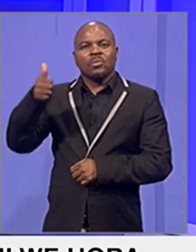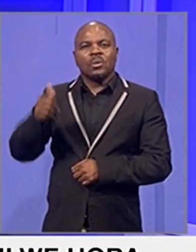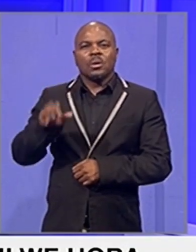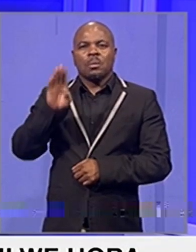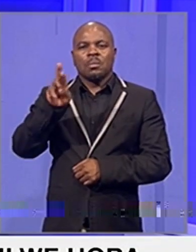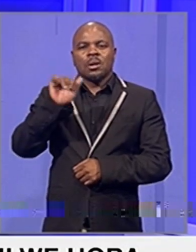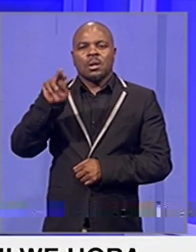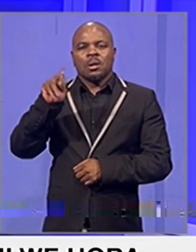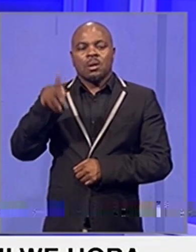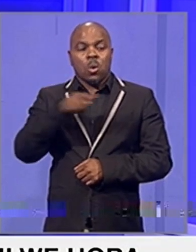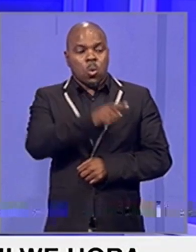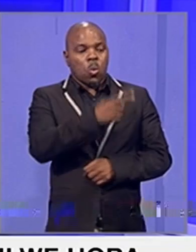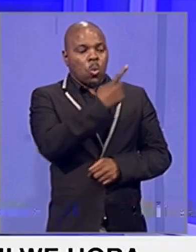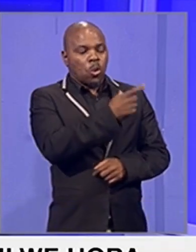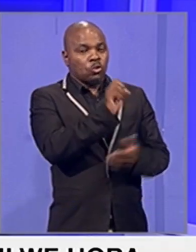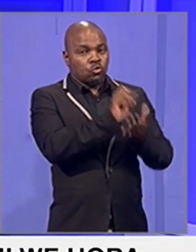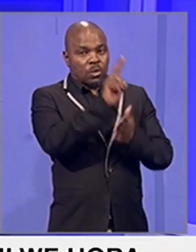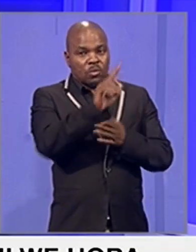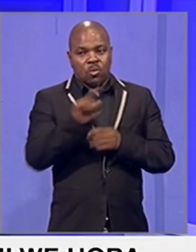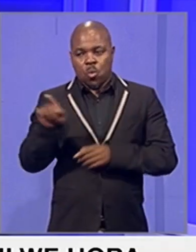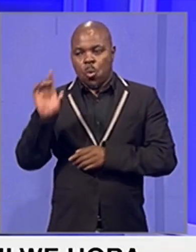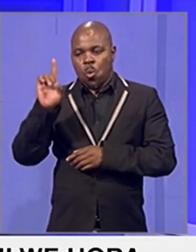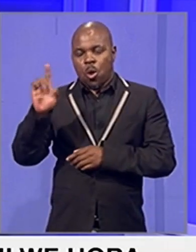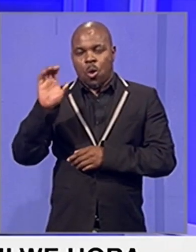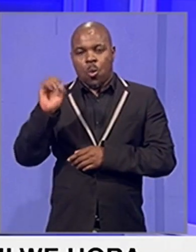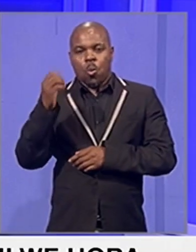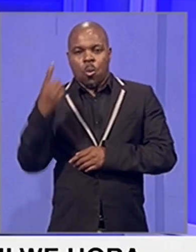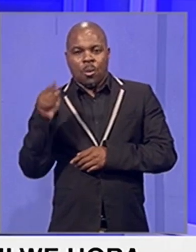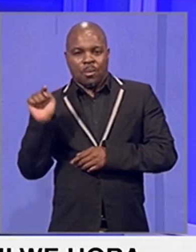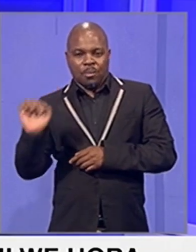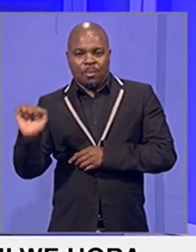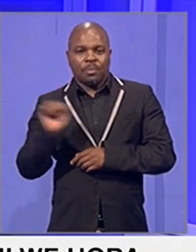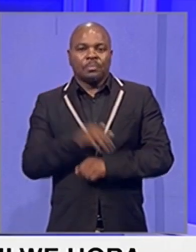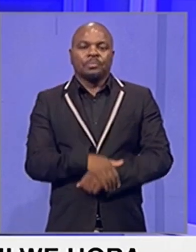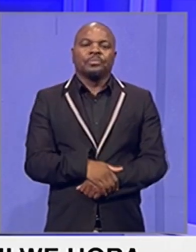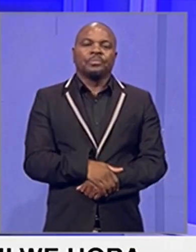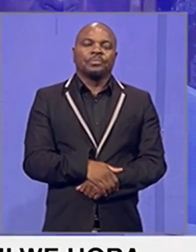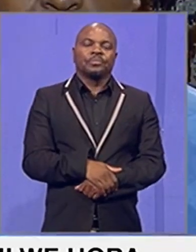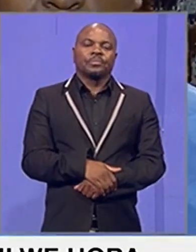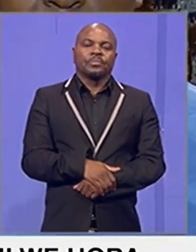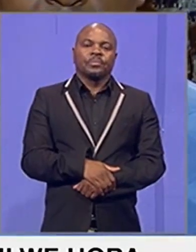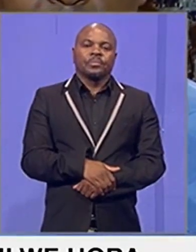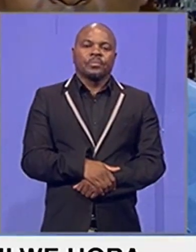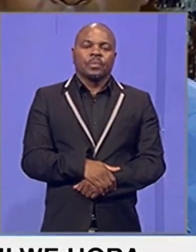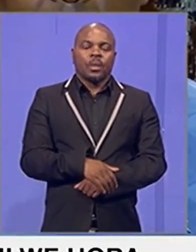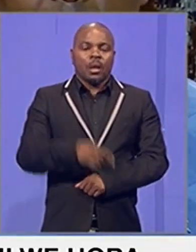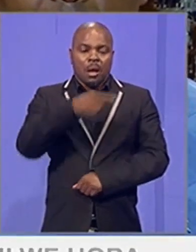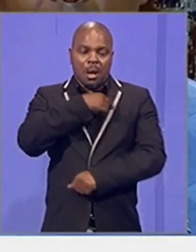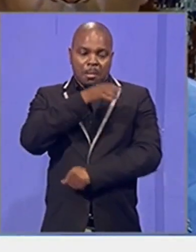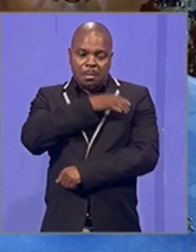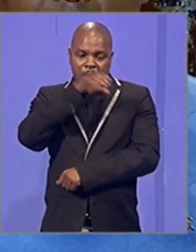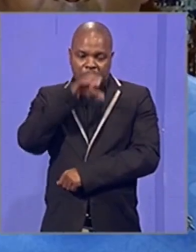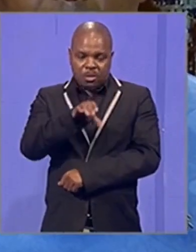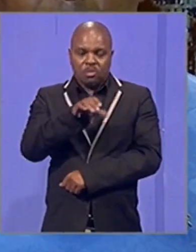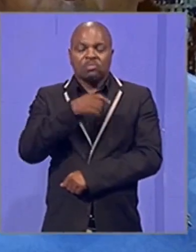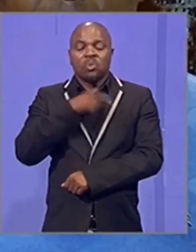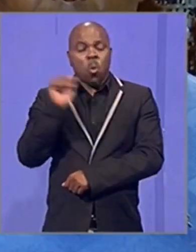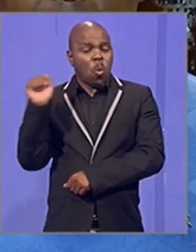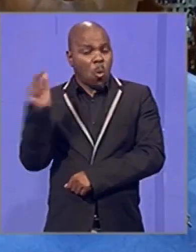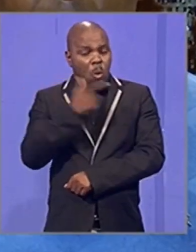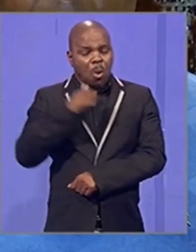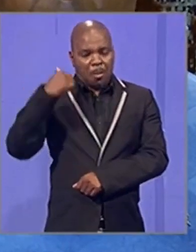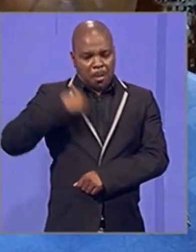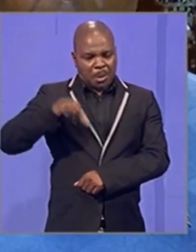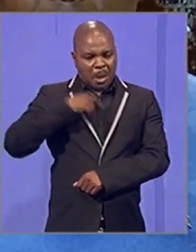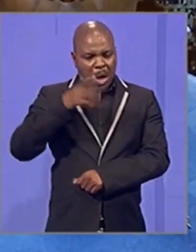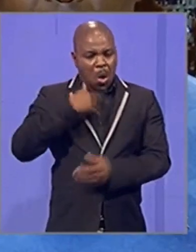We are given a mandate to the claim all the municipalities that